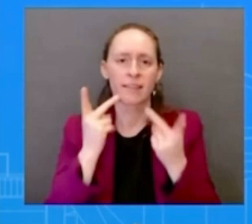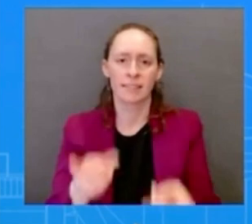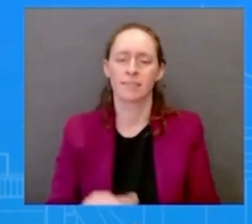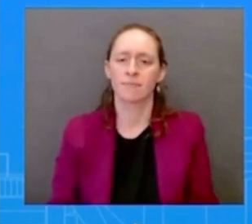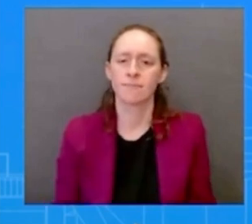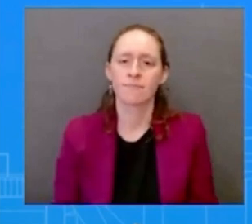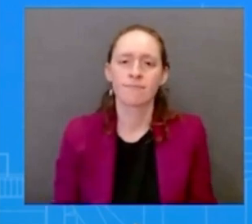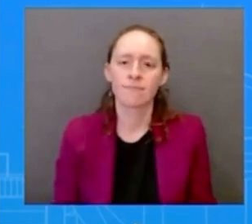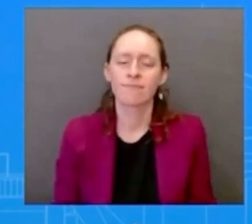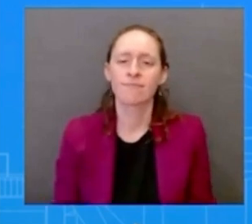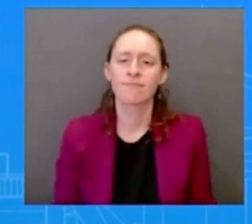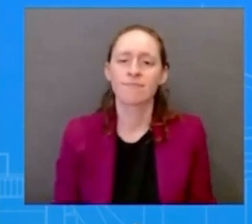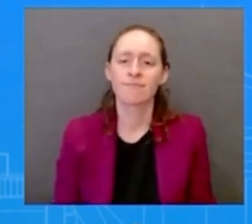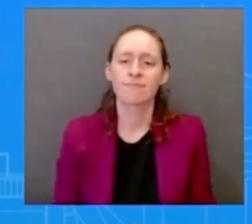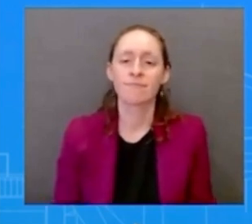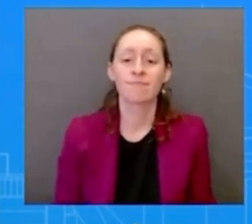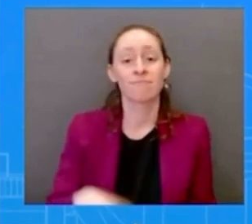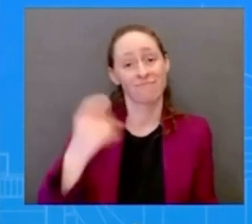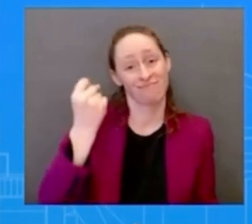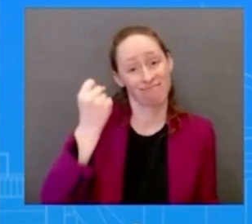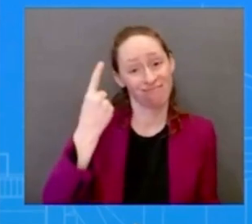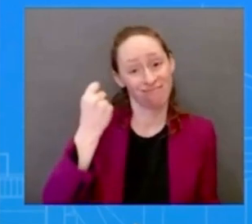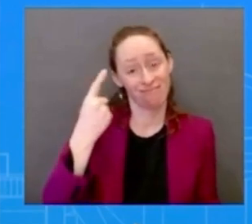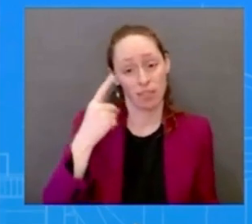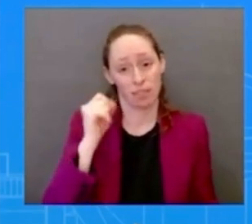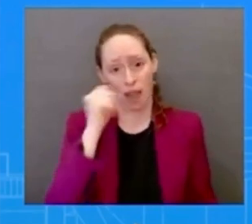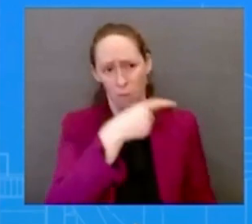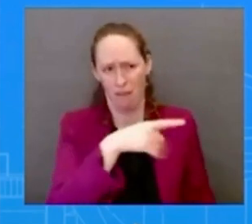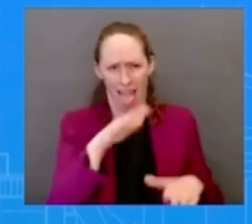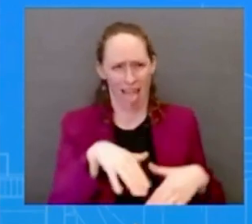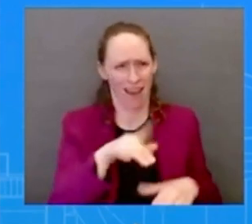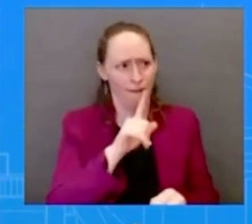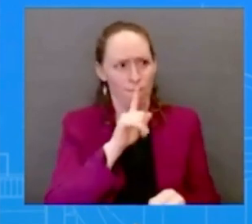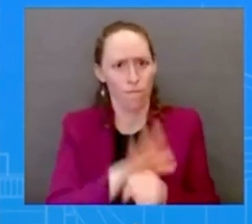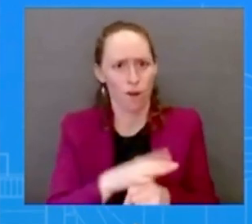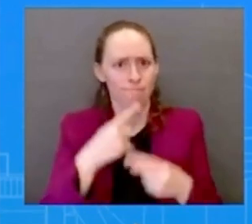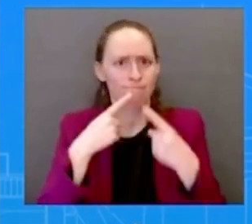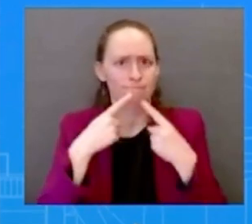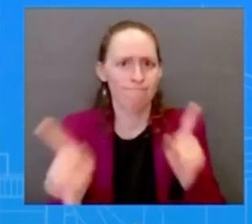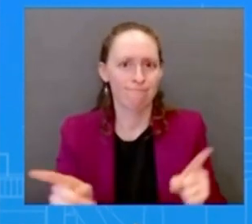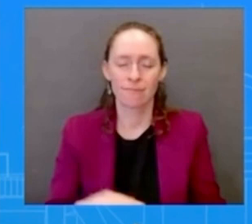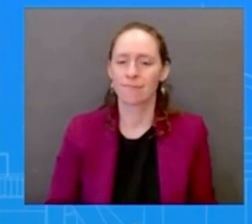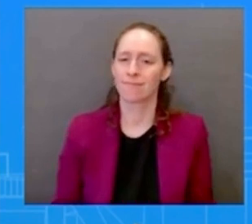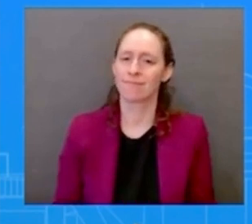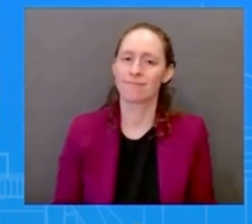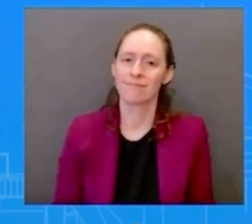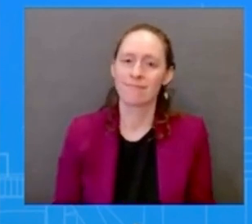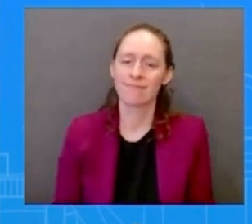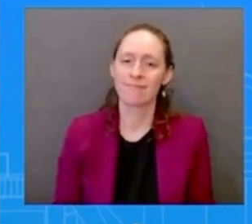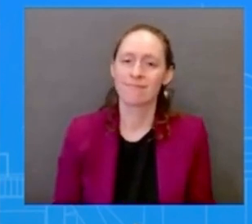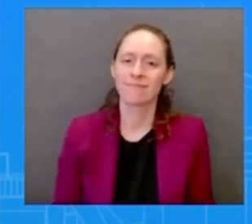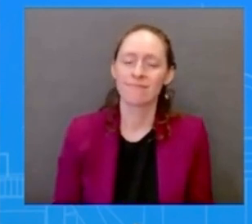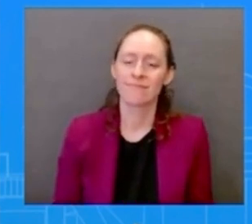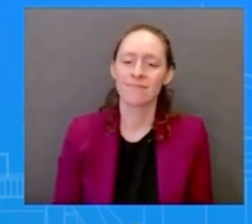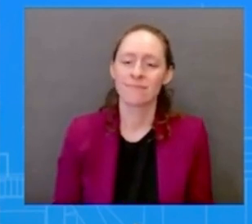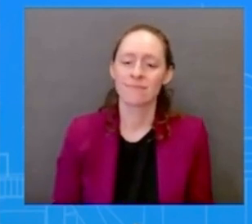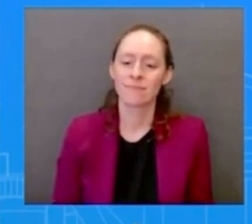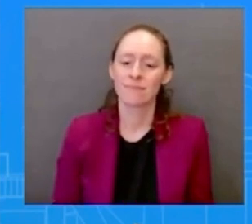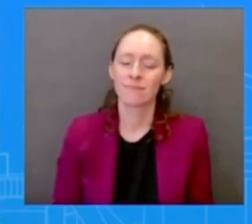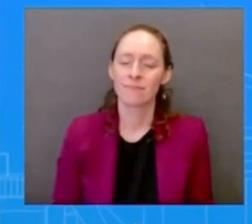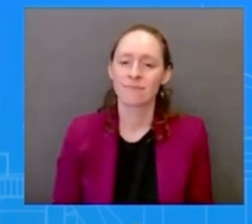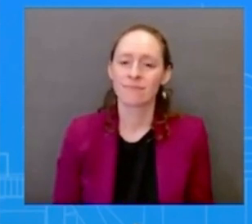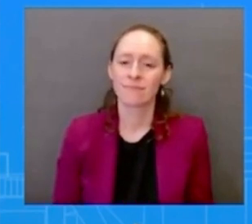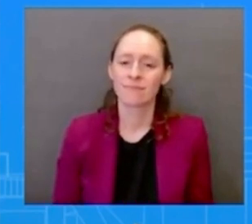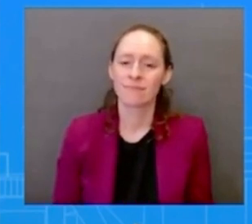announced a transit at this time another quick one on banking is there any actions that the white house is taking right now before congress can pass any new